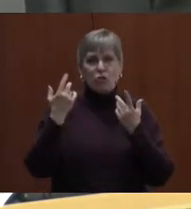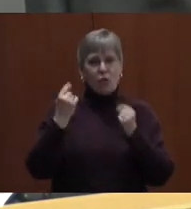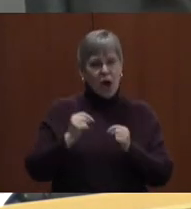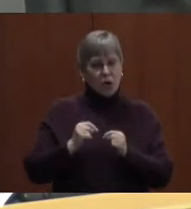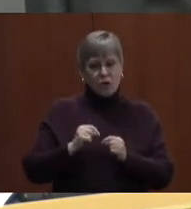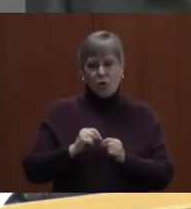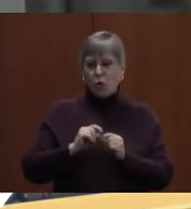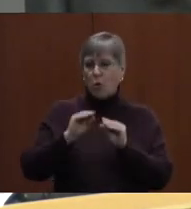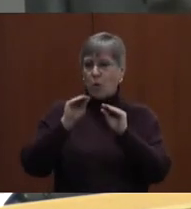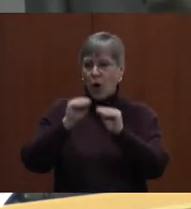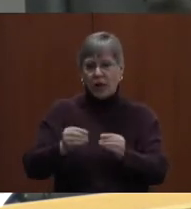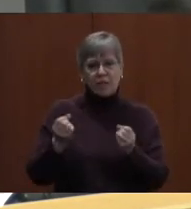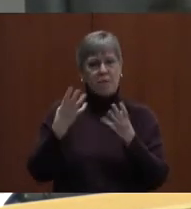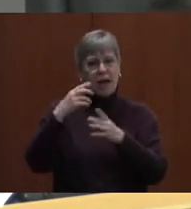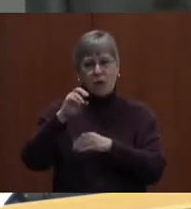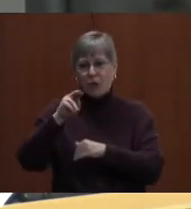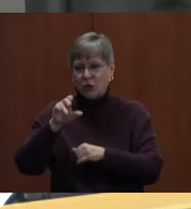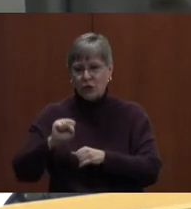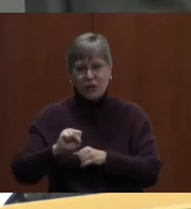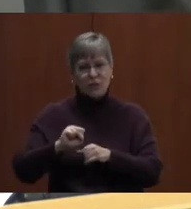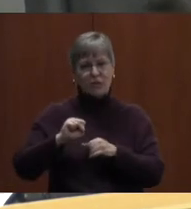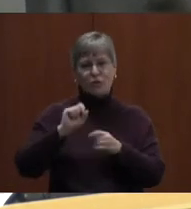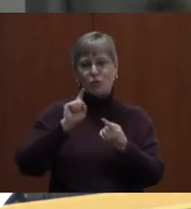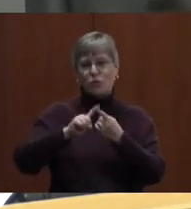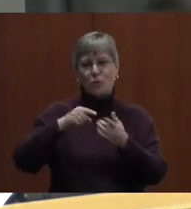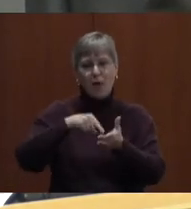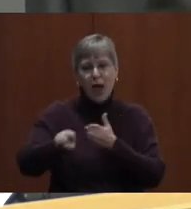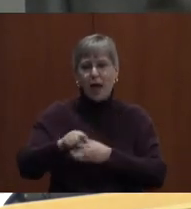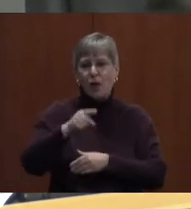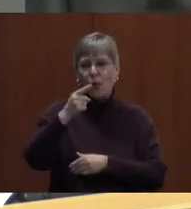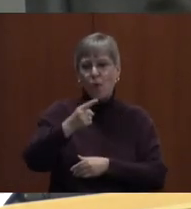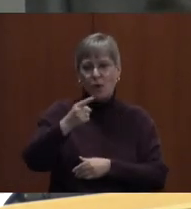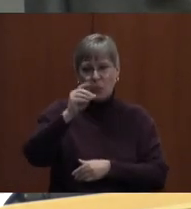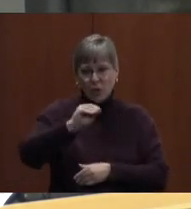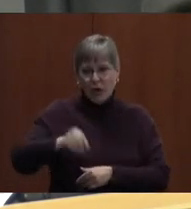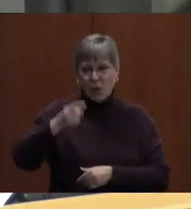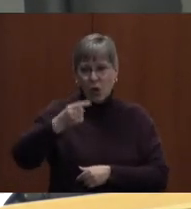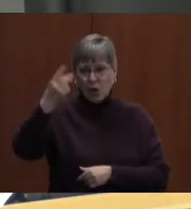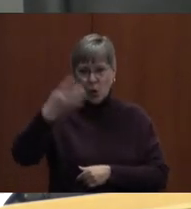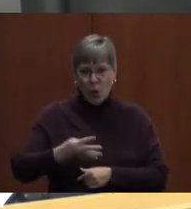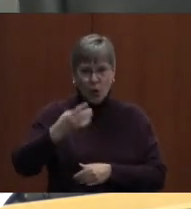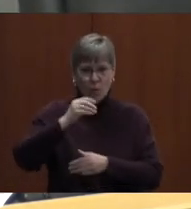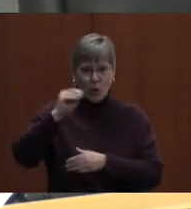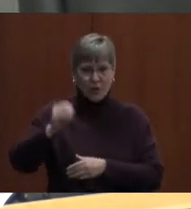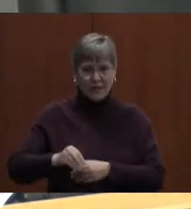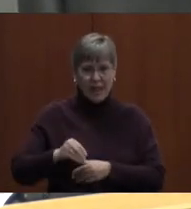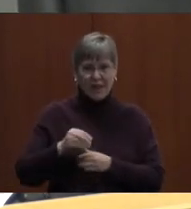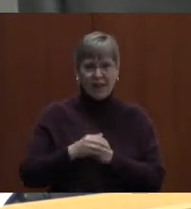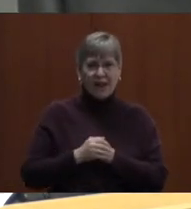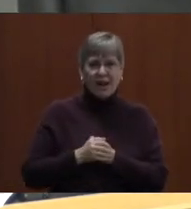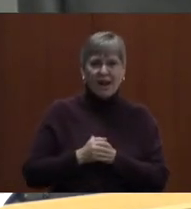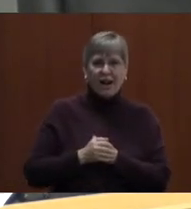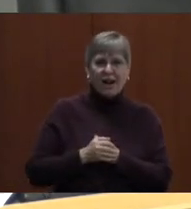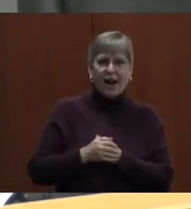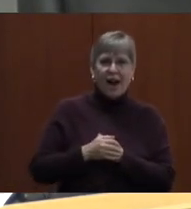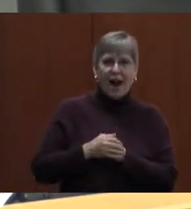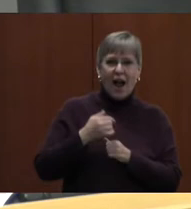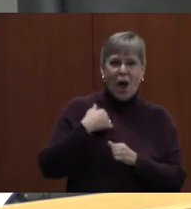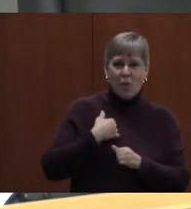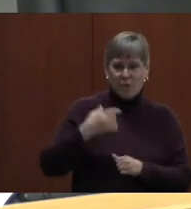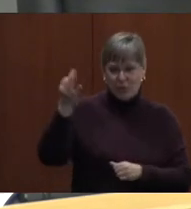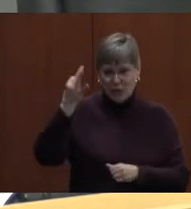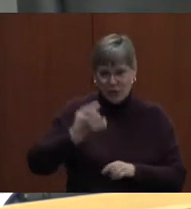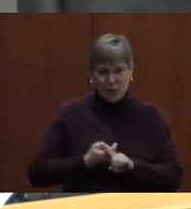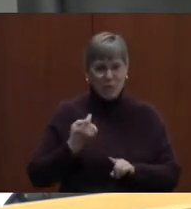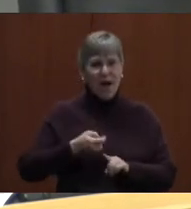resources towards salary after a one percent, one to quarter percent raise, and, you know, I'll be watching this for my retirement share, but this